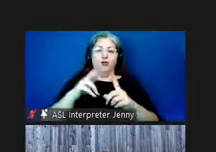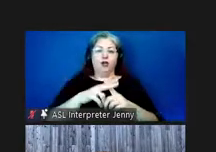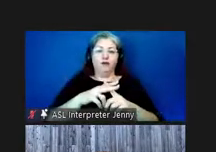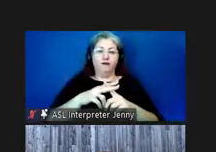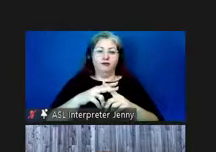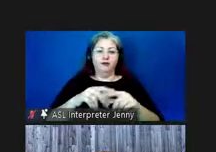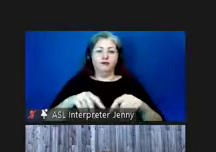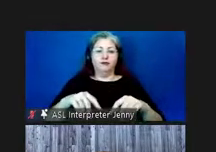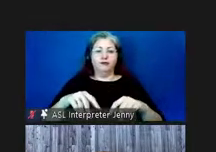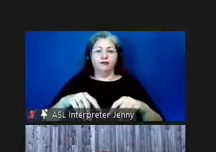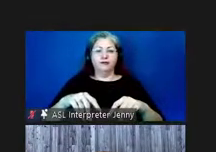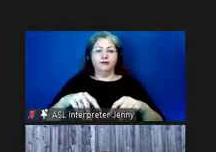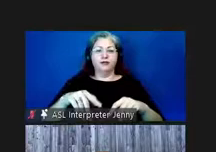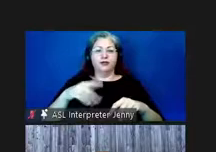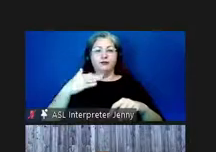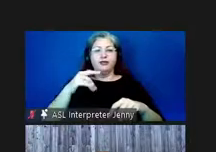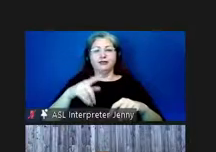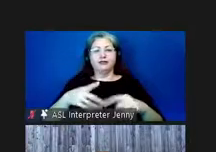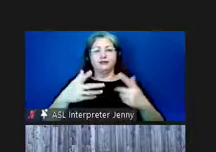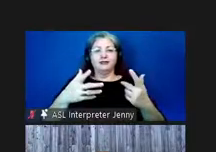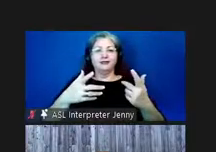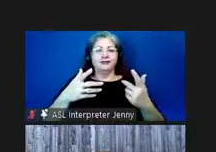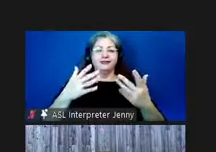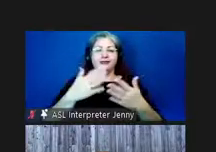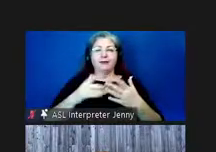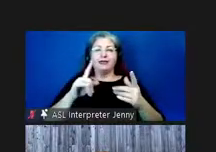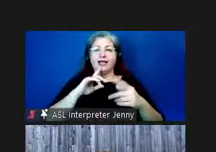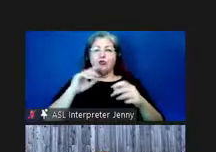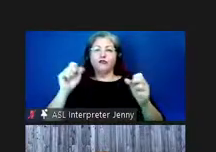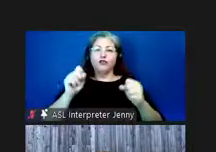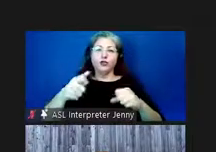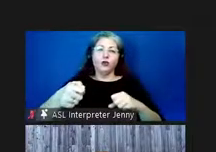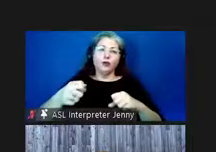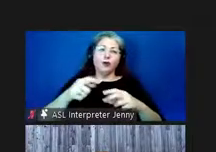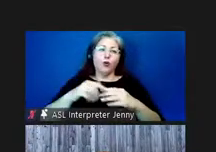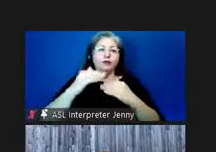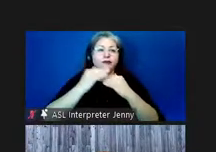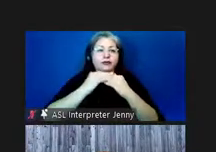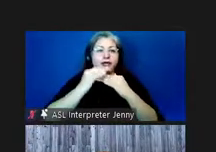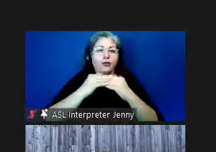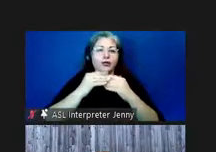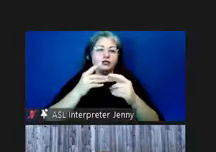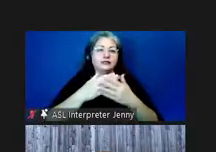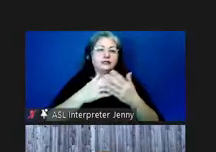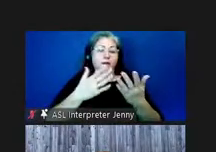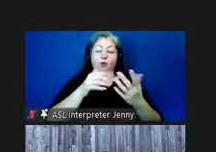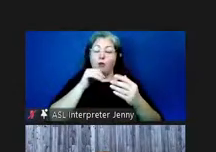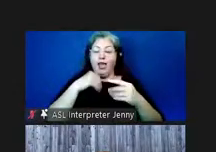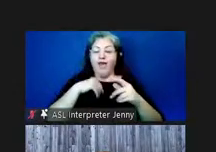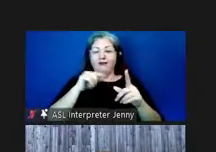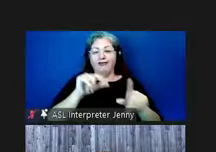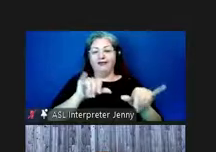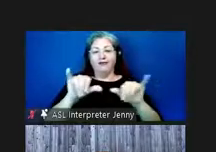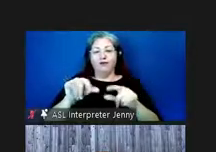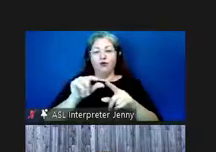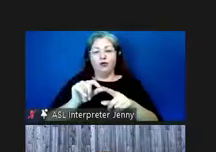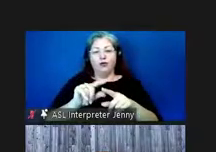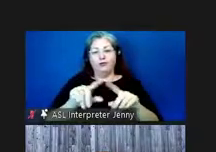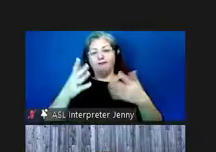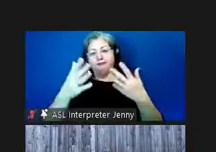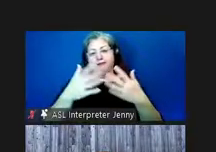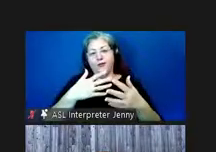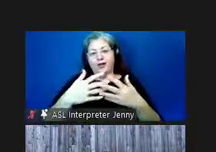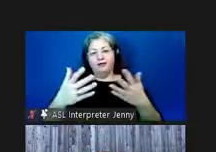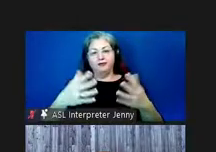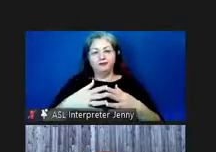in here because there's a lot of random things like refrigerator remote control sandwich and just you may not even have words for that so that's whatever um